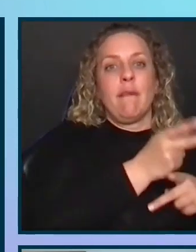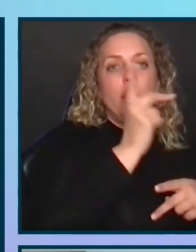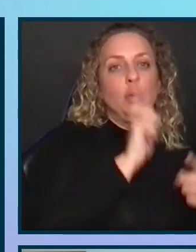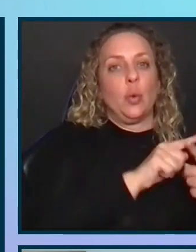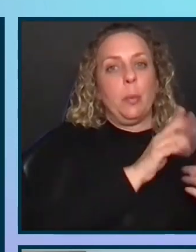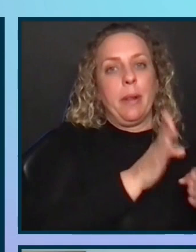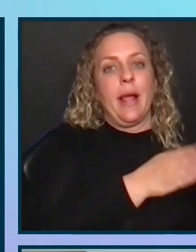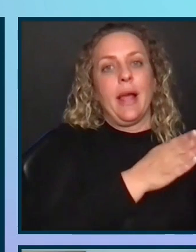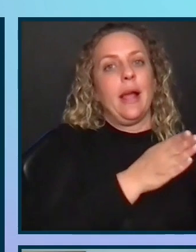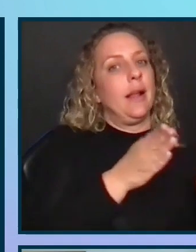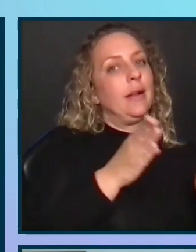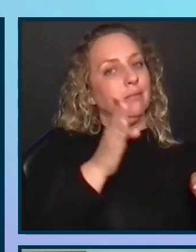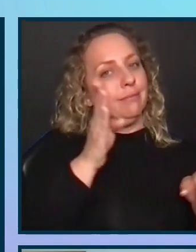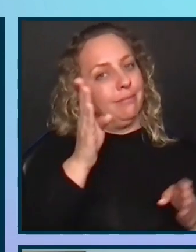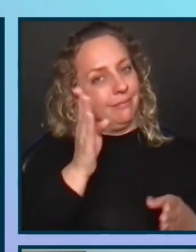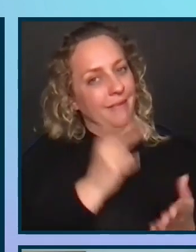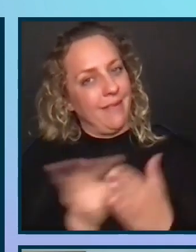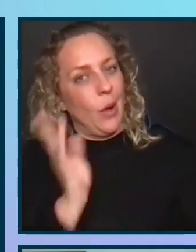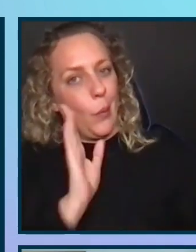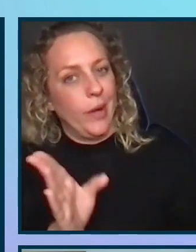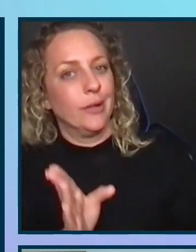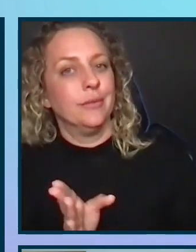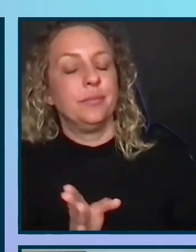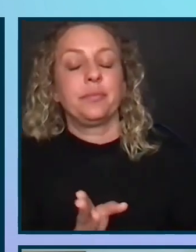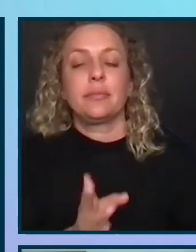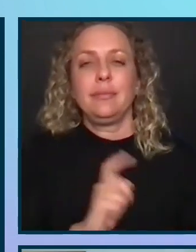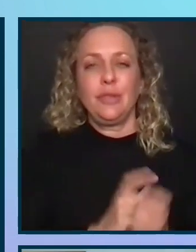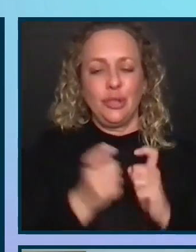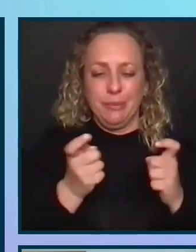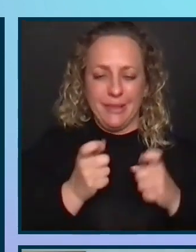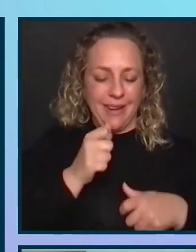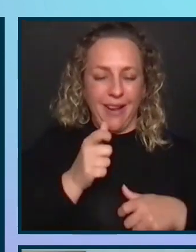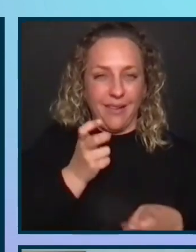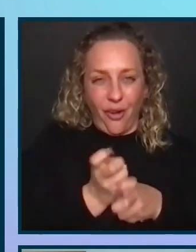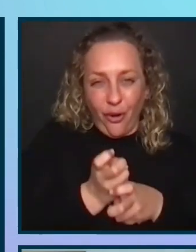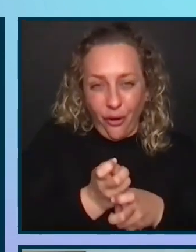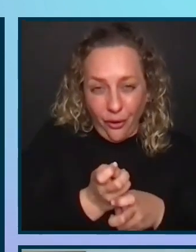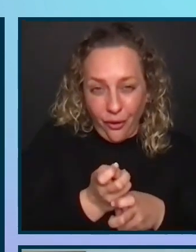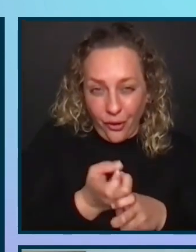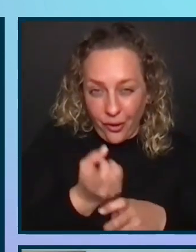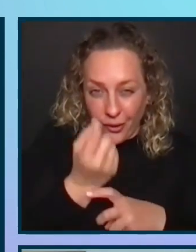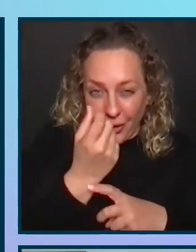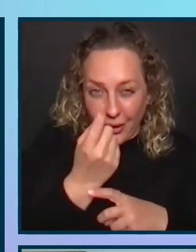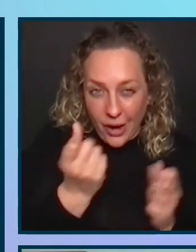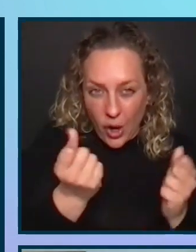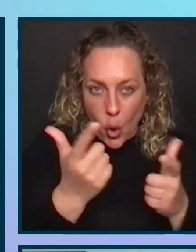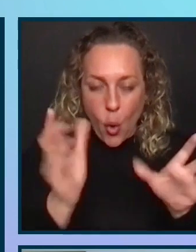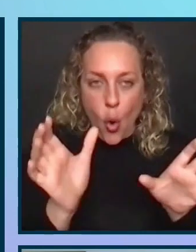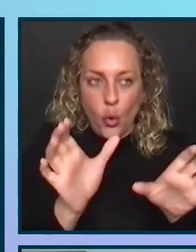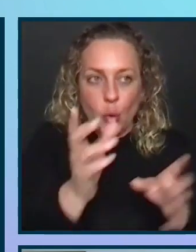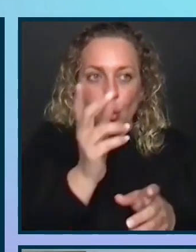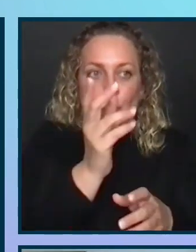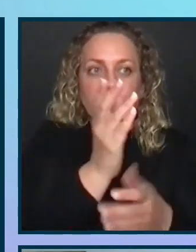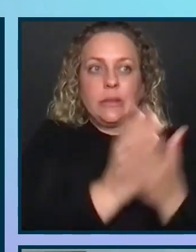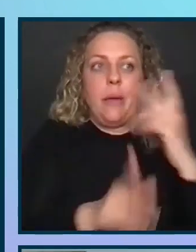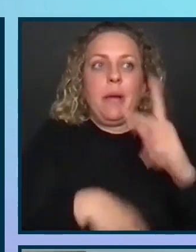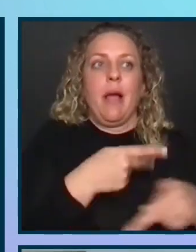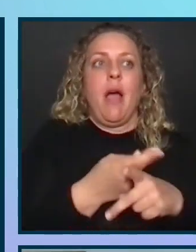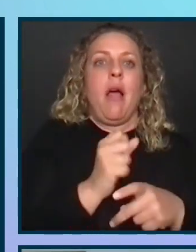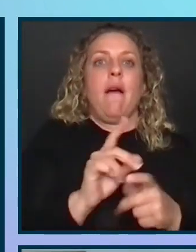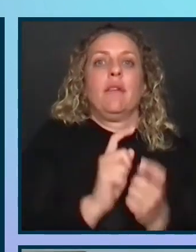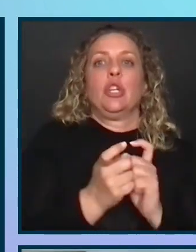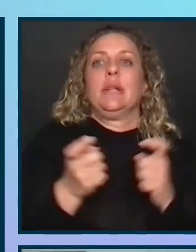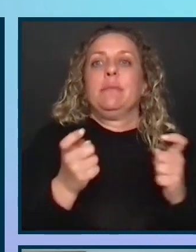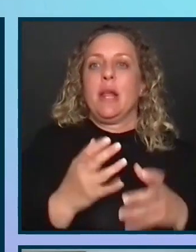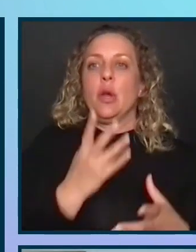to fail. And change management's not that hard, because believe it or not, you're probably already doing some form of change management,